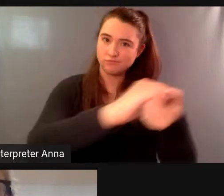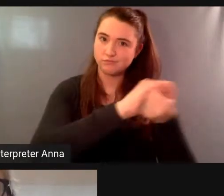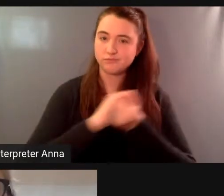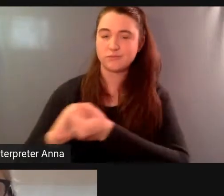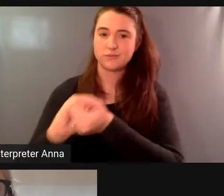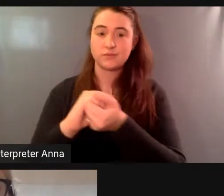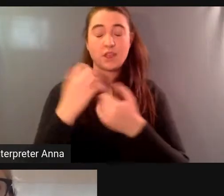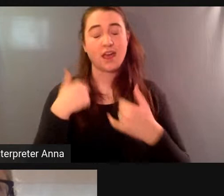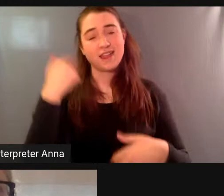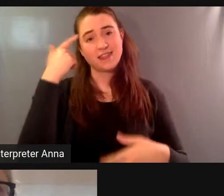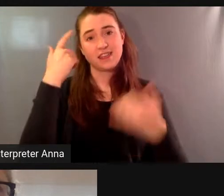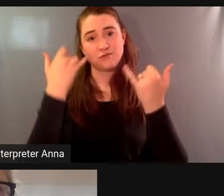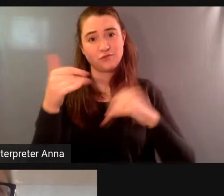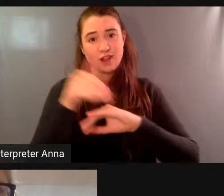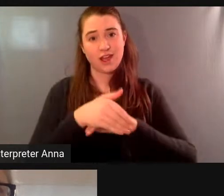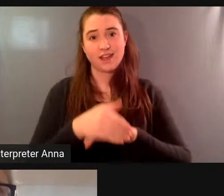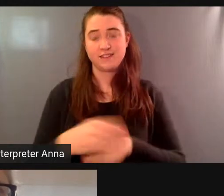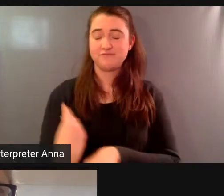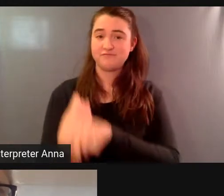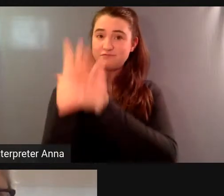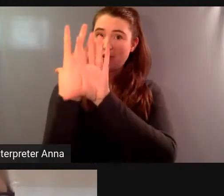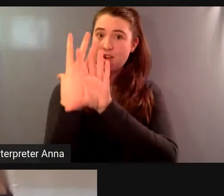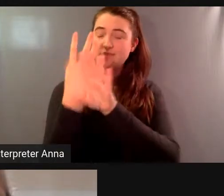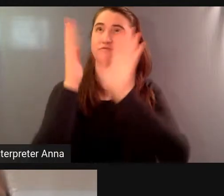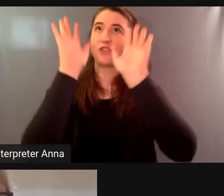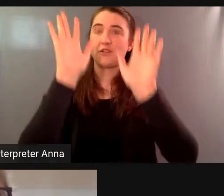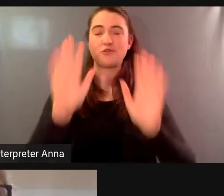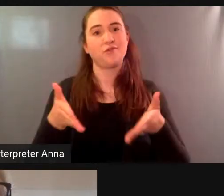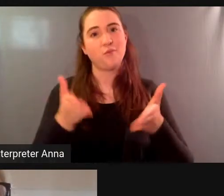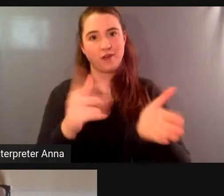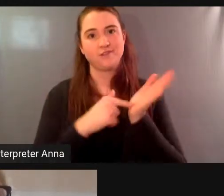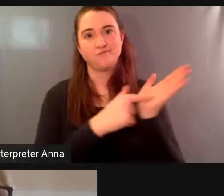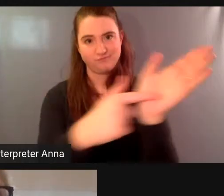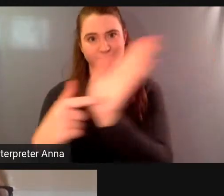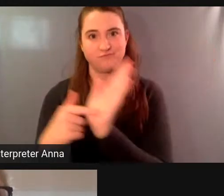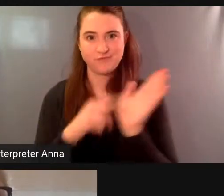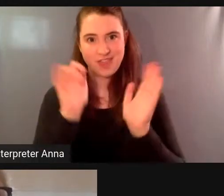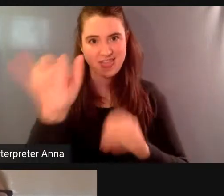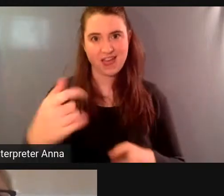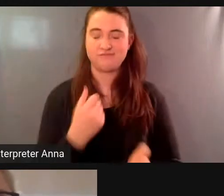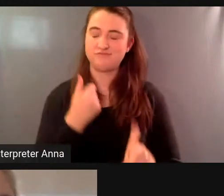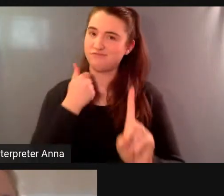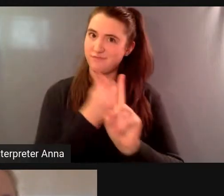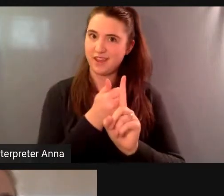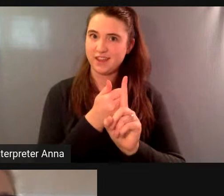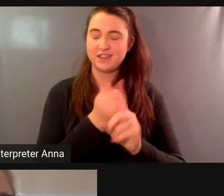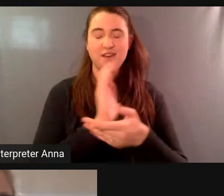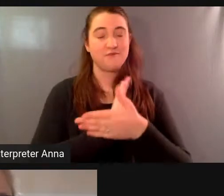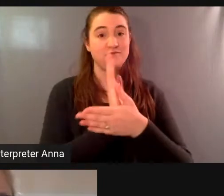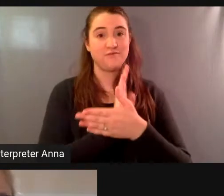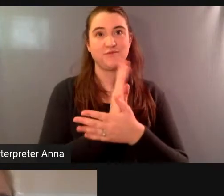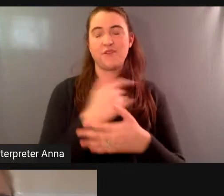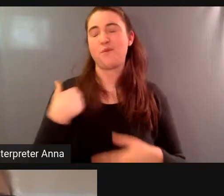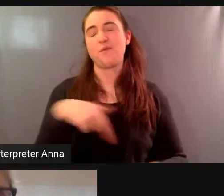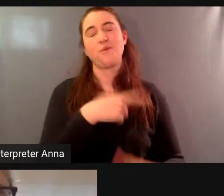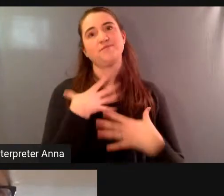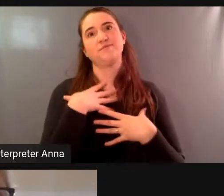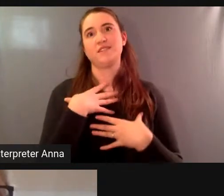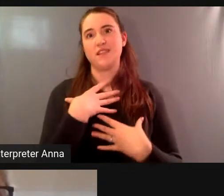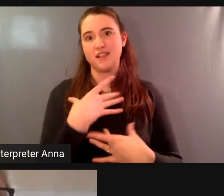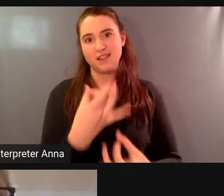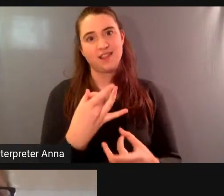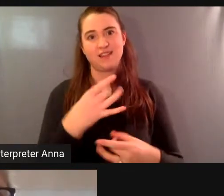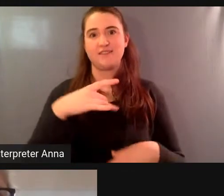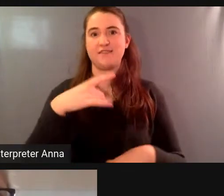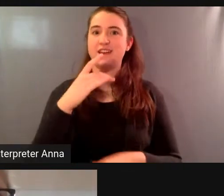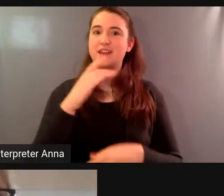stop great storytelling and you certainly can't stop the impact of a really good film that reminds us why we love cinema like our friends at newport film